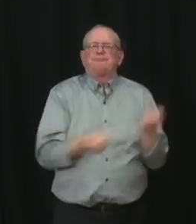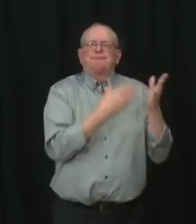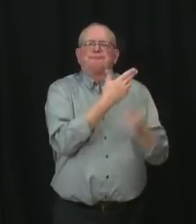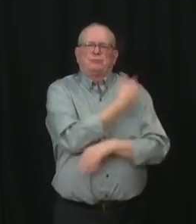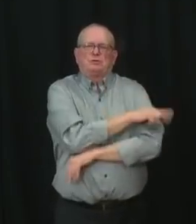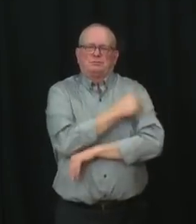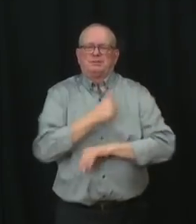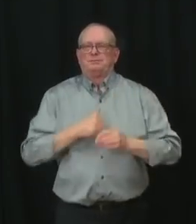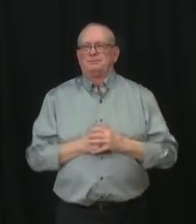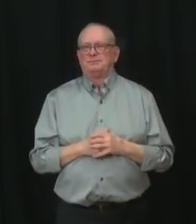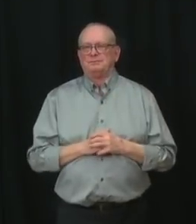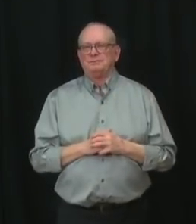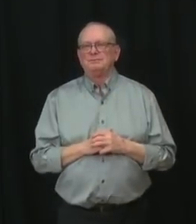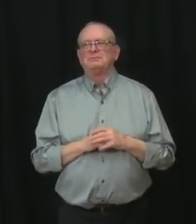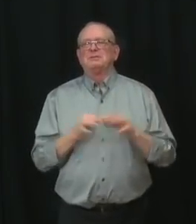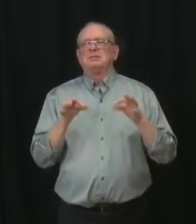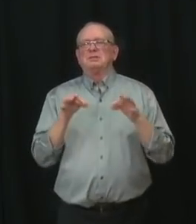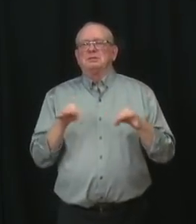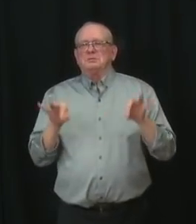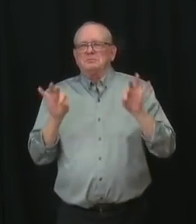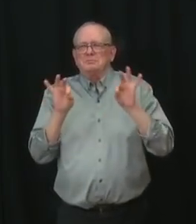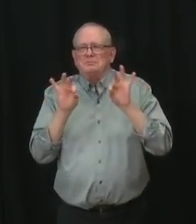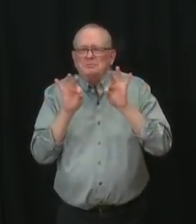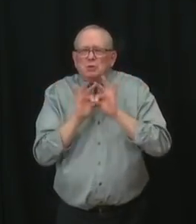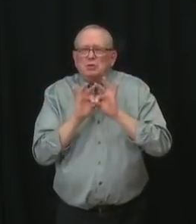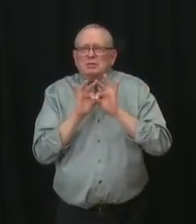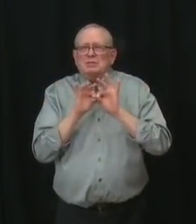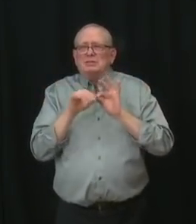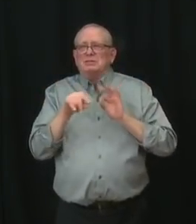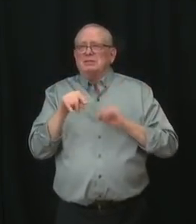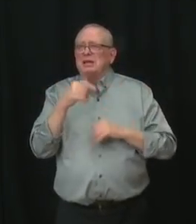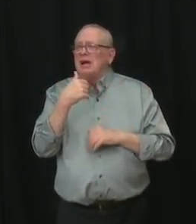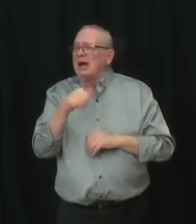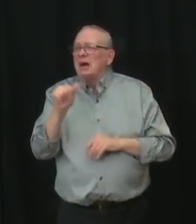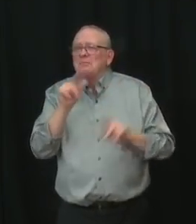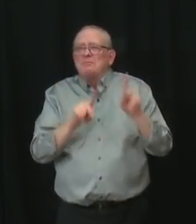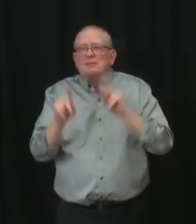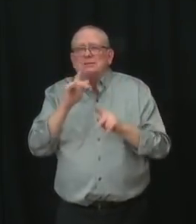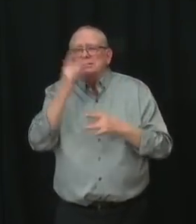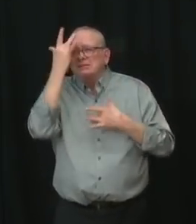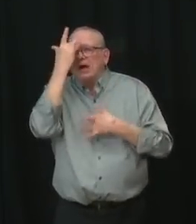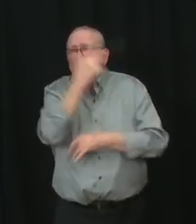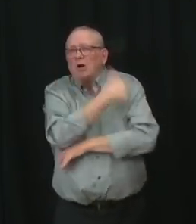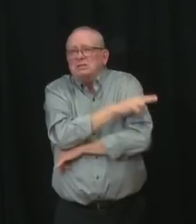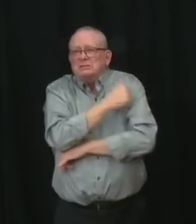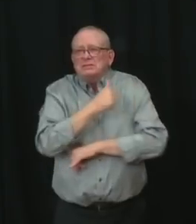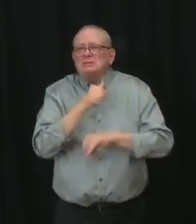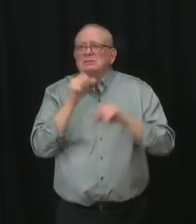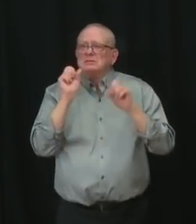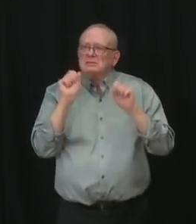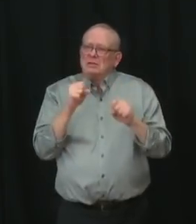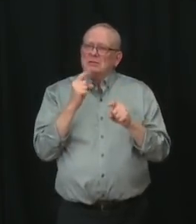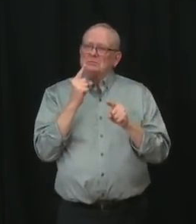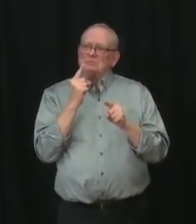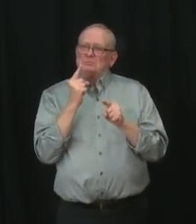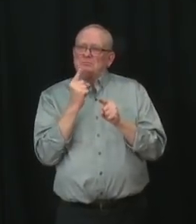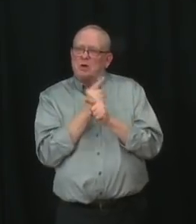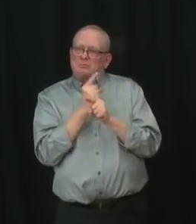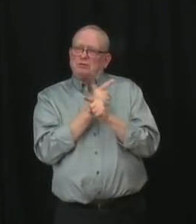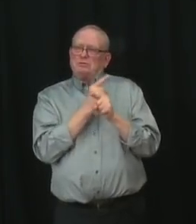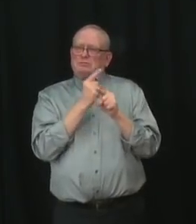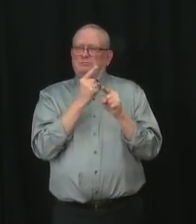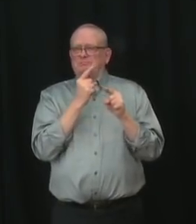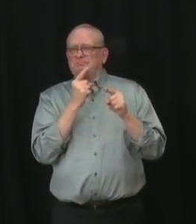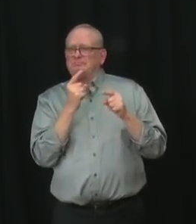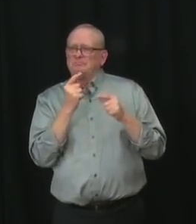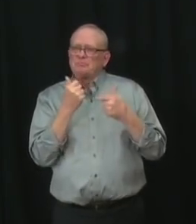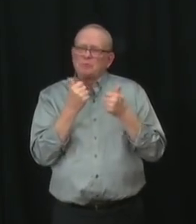we need to make sure that these patients don't go on to affect other patients or staff. Our hospitals have additional care protocols